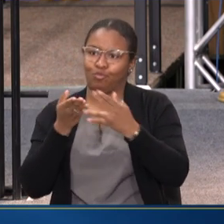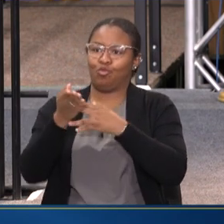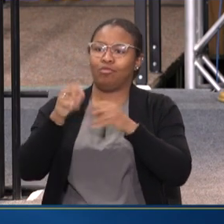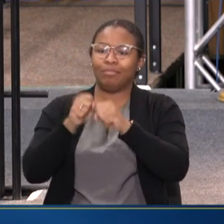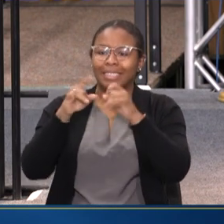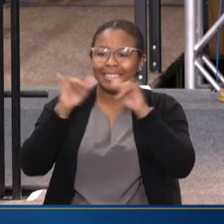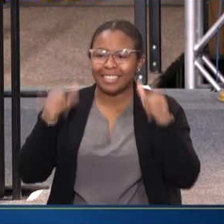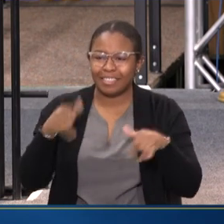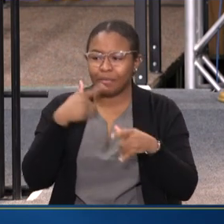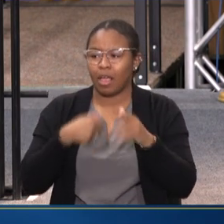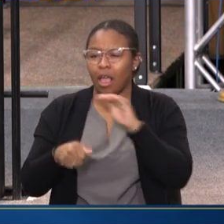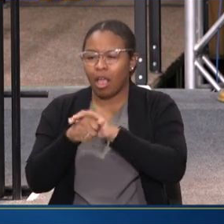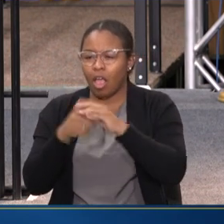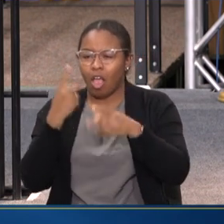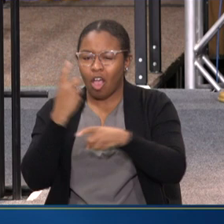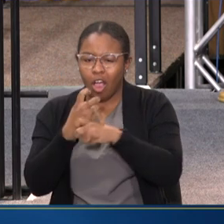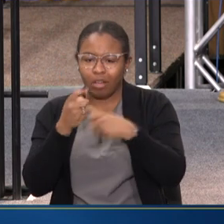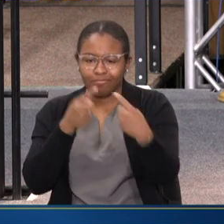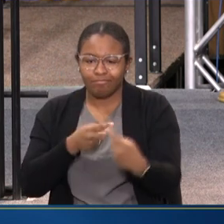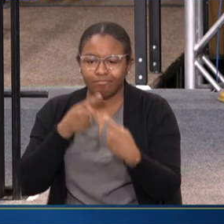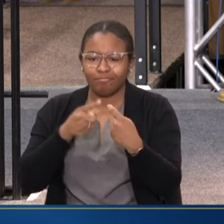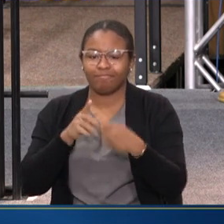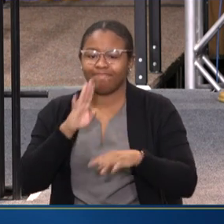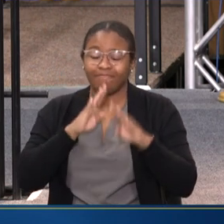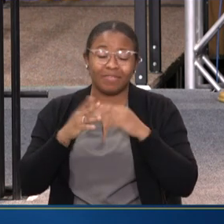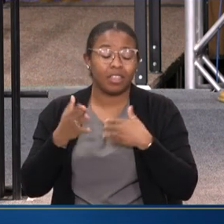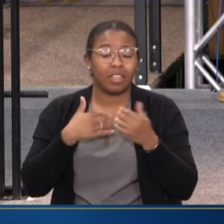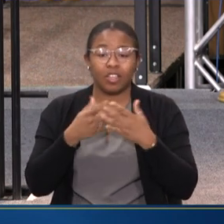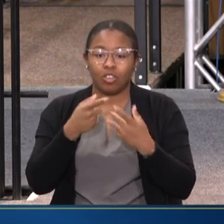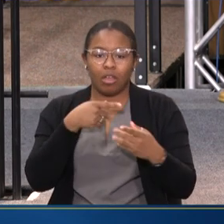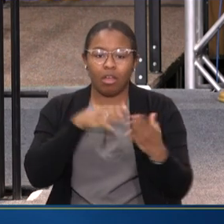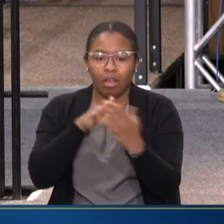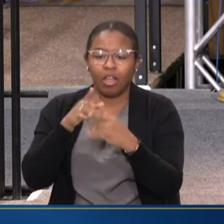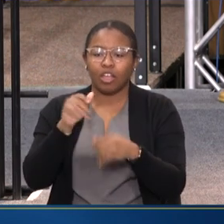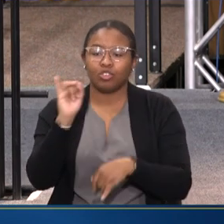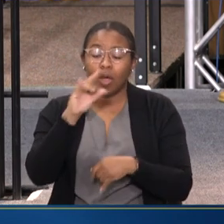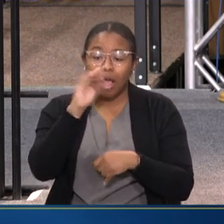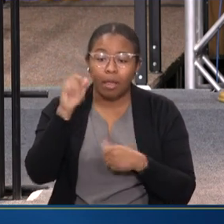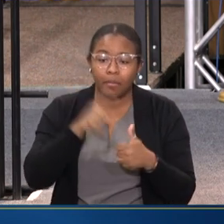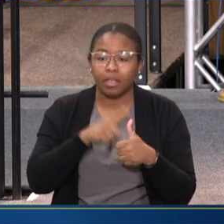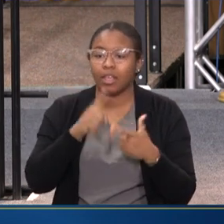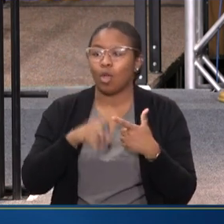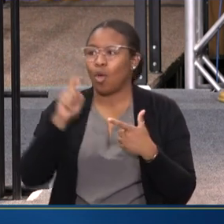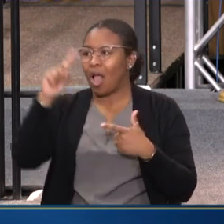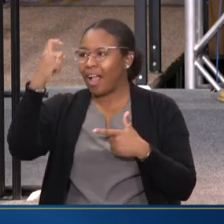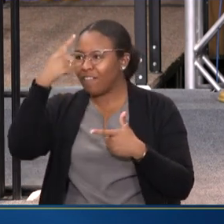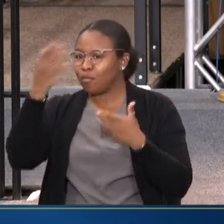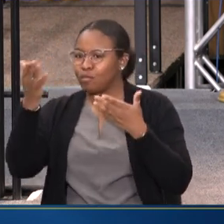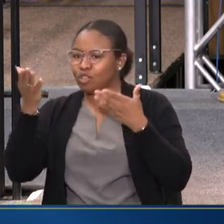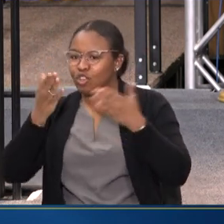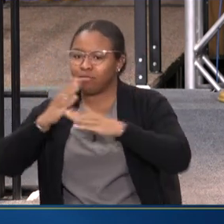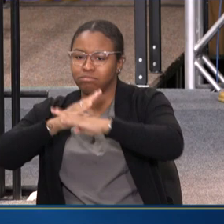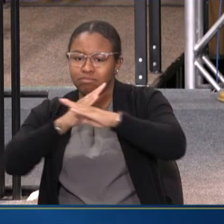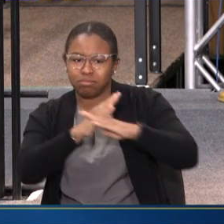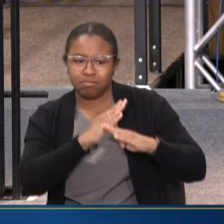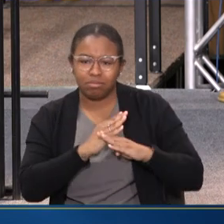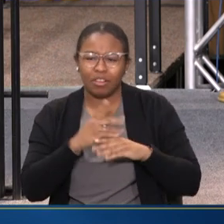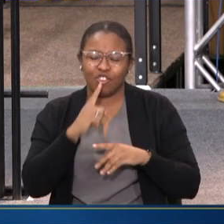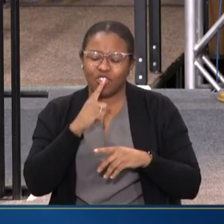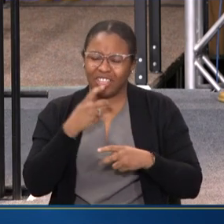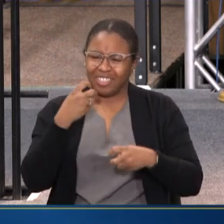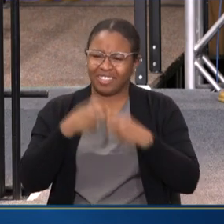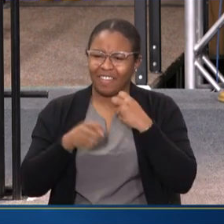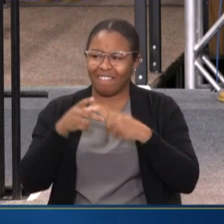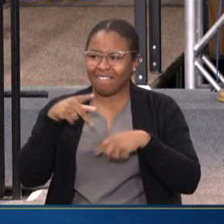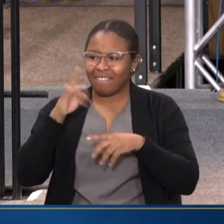OFTENTIMES THEY HIDE IT. WHETHER IT'S INSURANCE COMPANIES, WHETHER IT'S BEEN GOVERNMENT SERVICES, IT'S BEEN JUST TOUGH